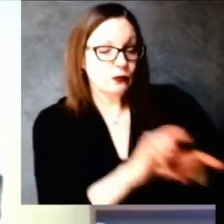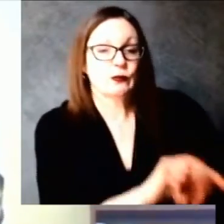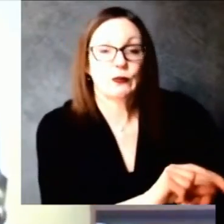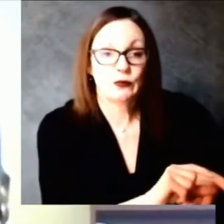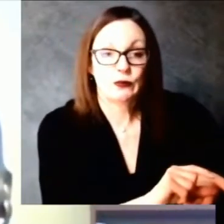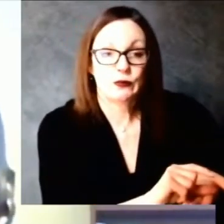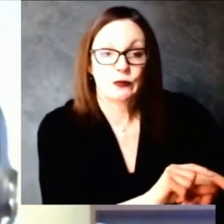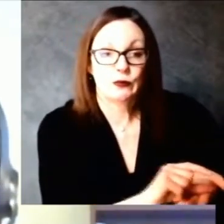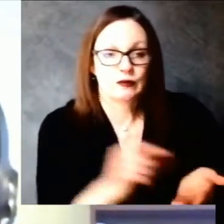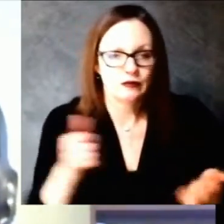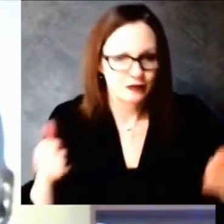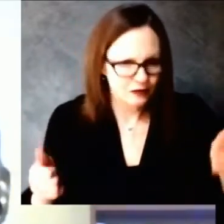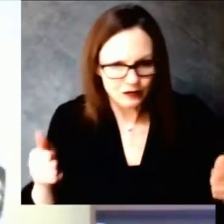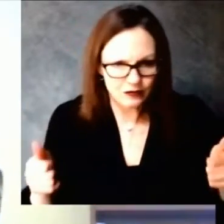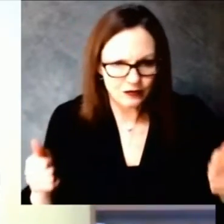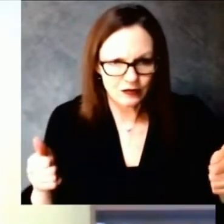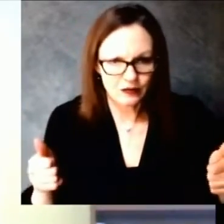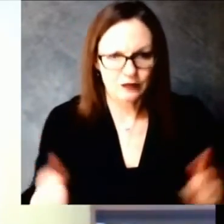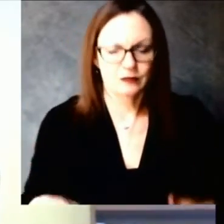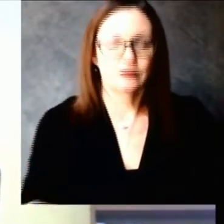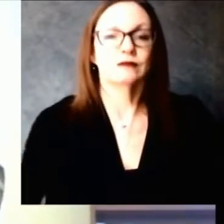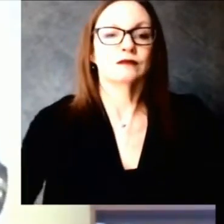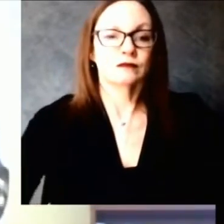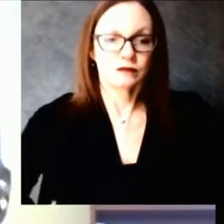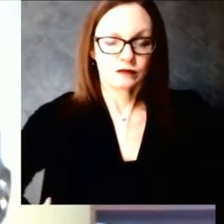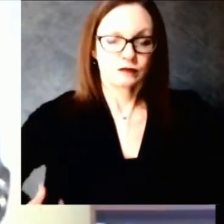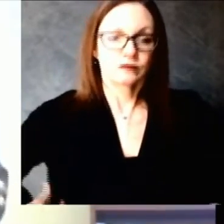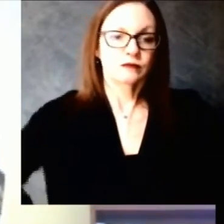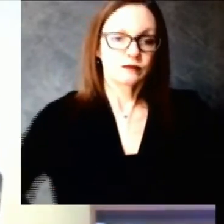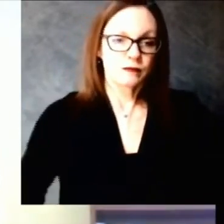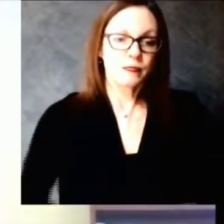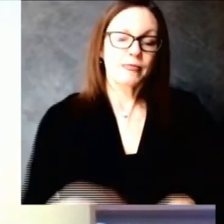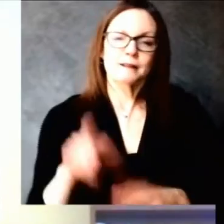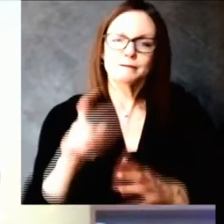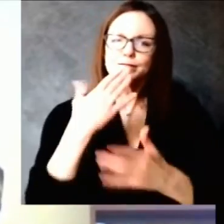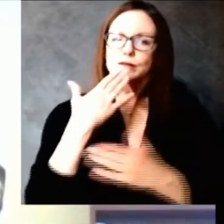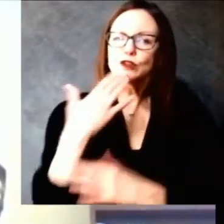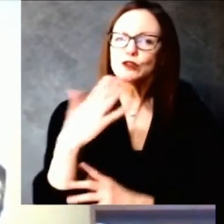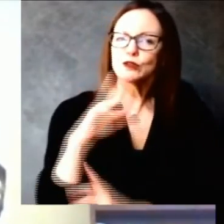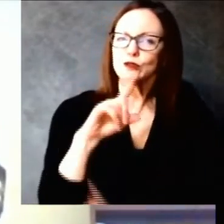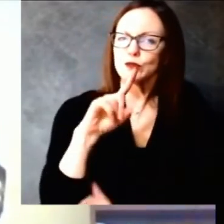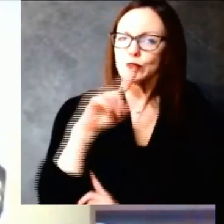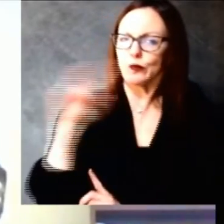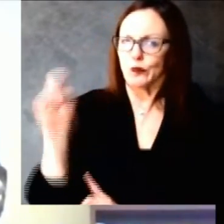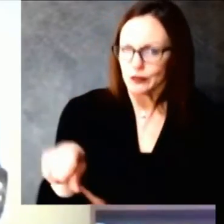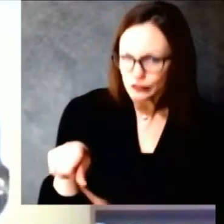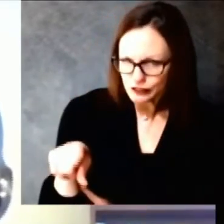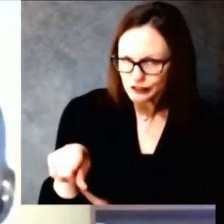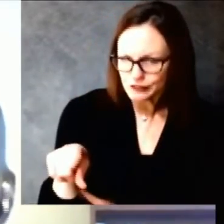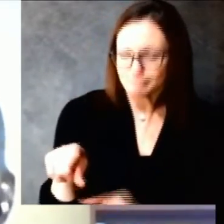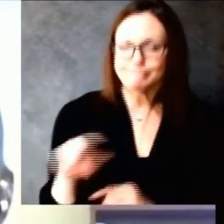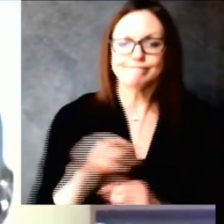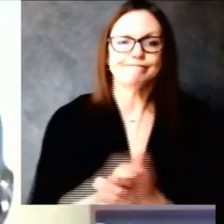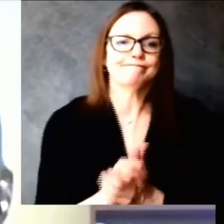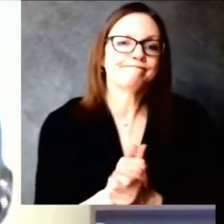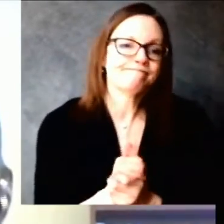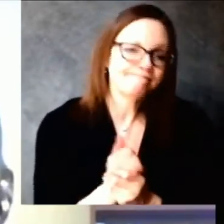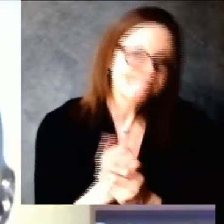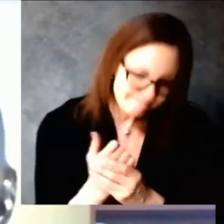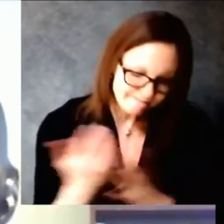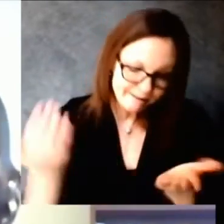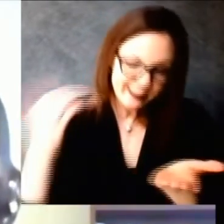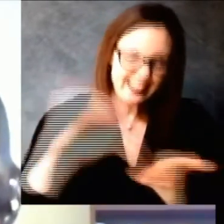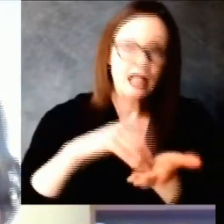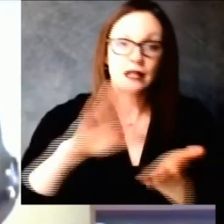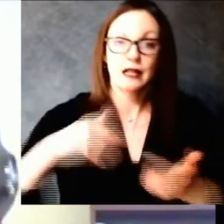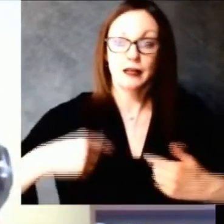our nation state health officers and it is a question that has been raised about uh how we might be those of us on